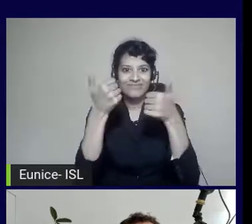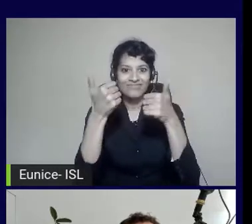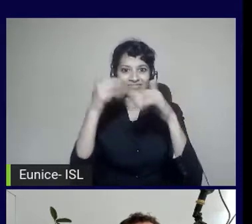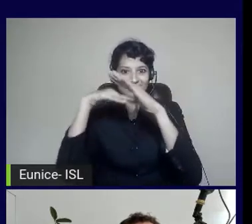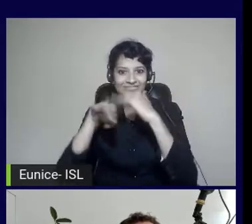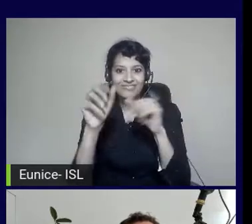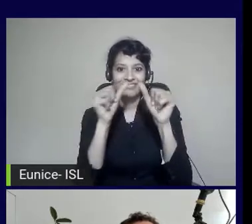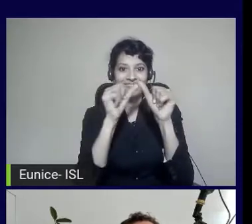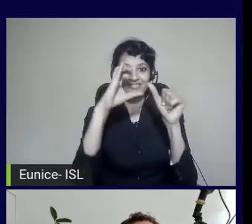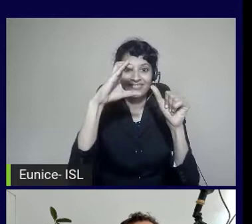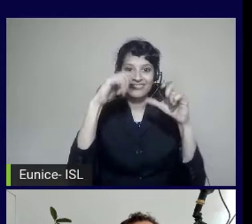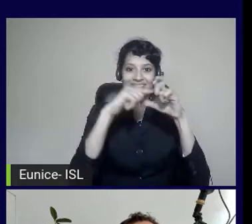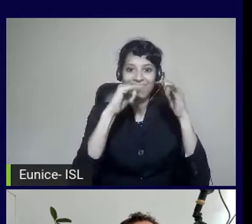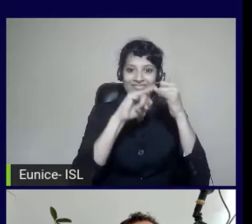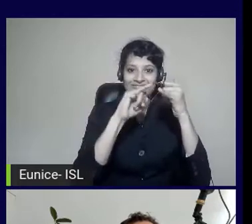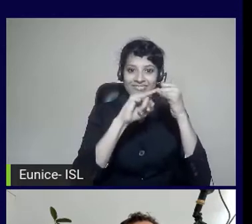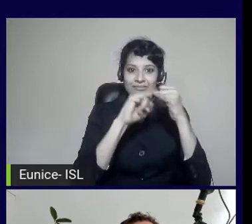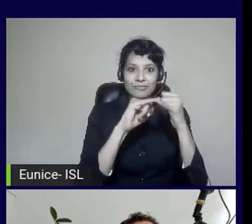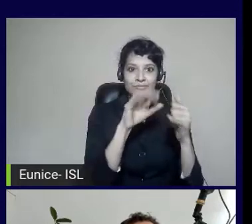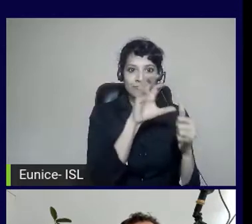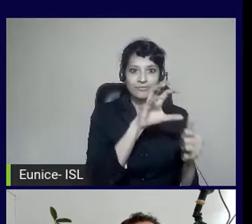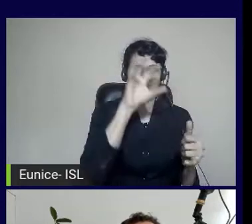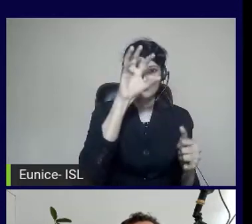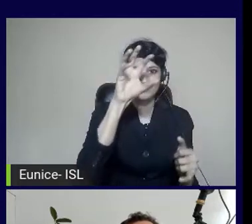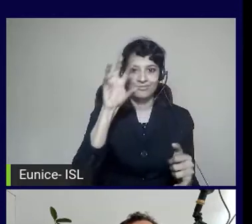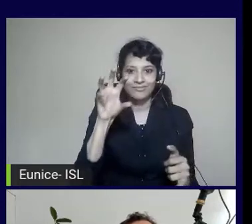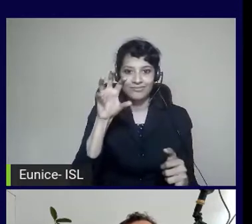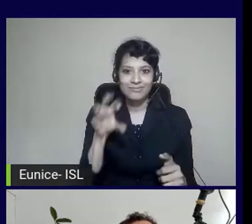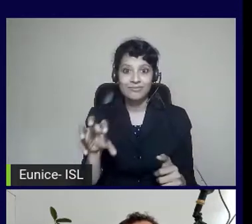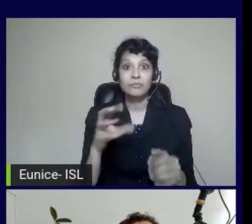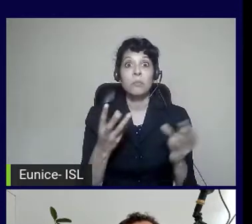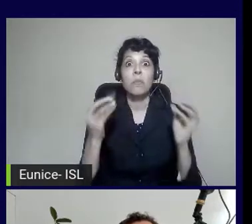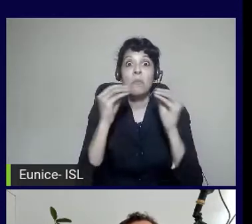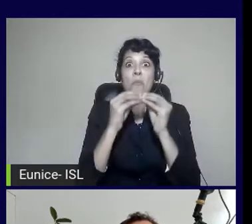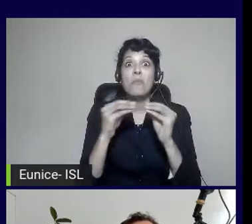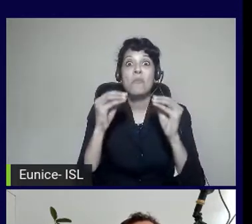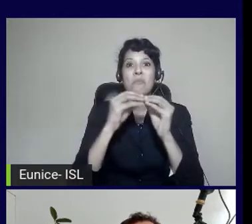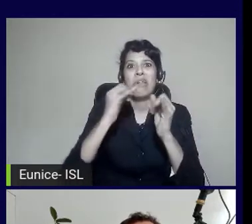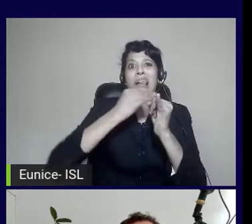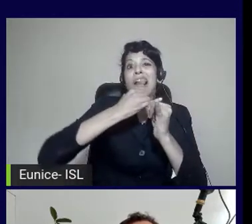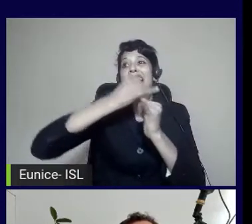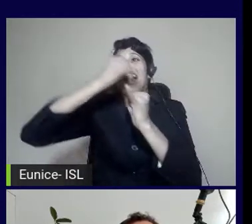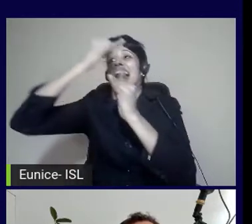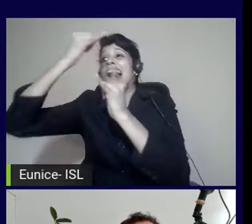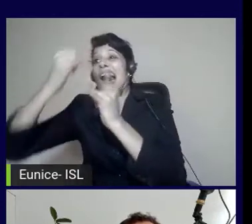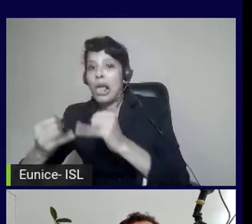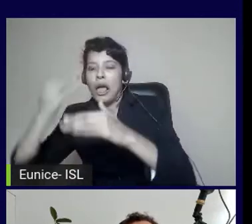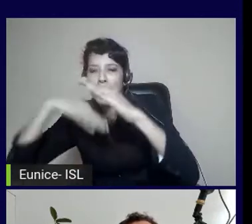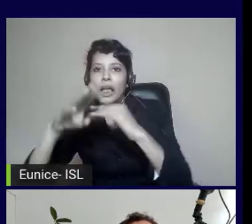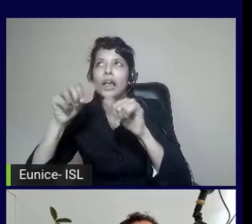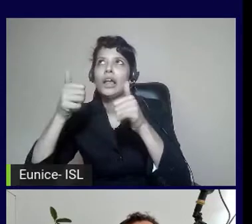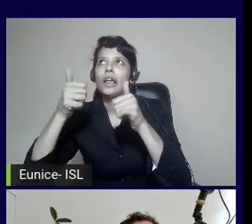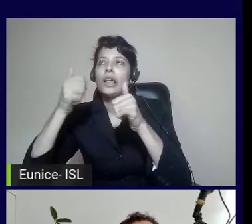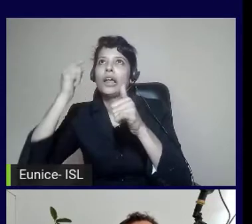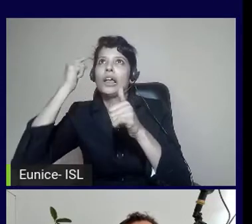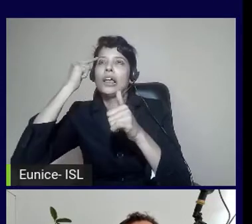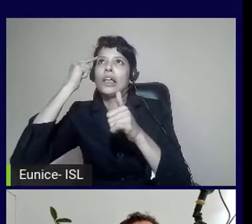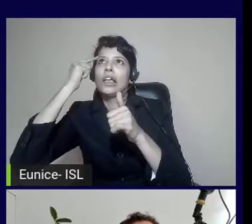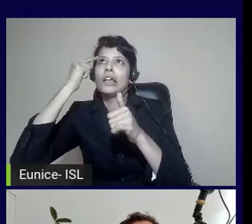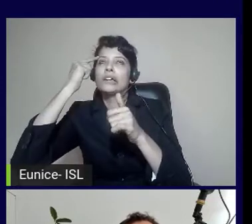accessibility. Your product backlog and your sprint backlog, you include accessibility. And you can actually go in and create an agile